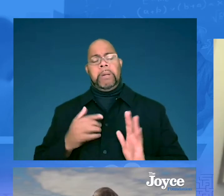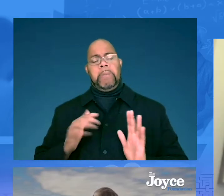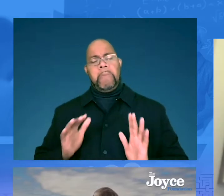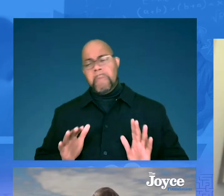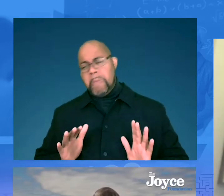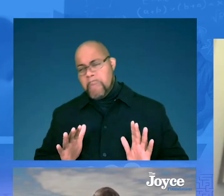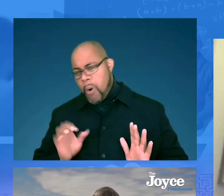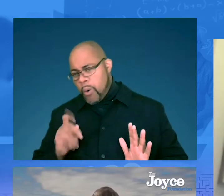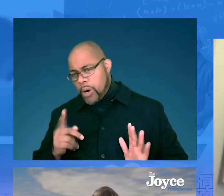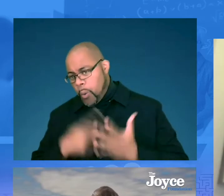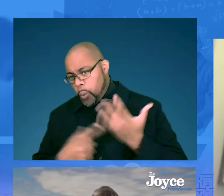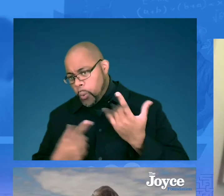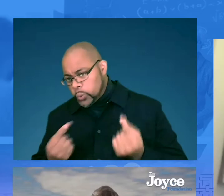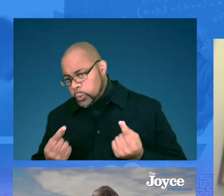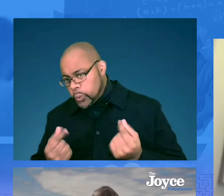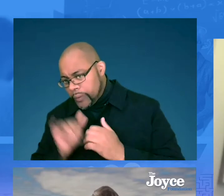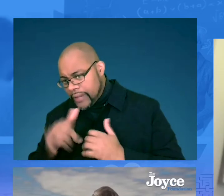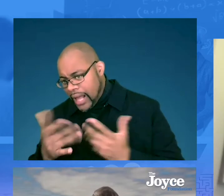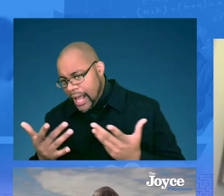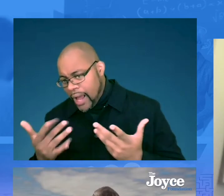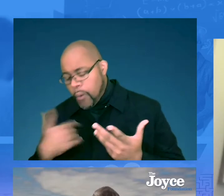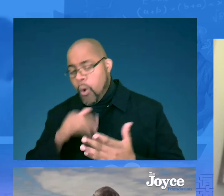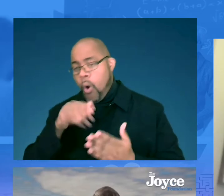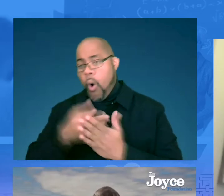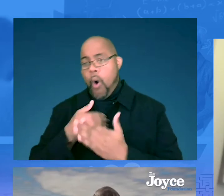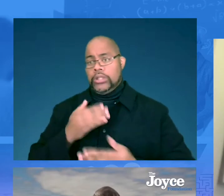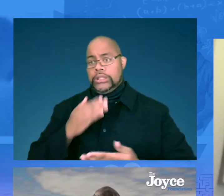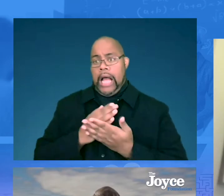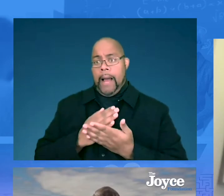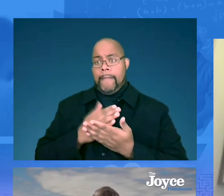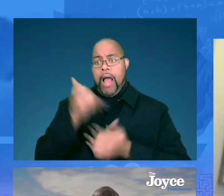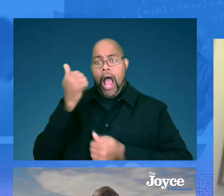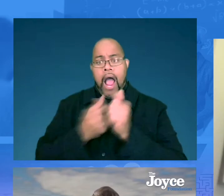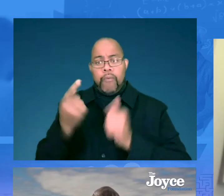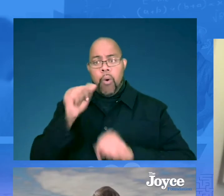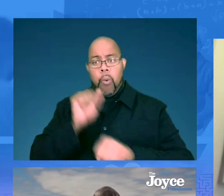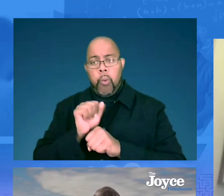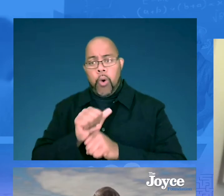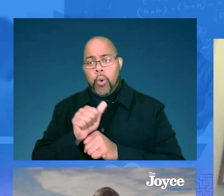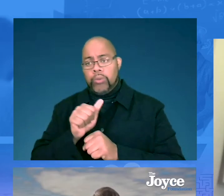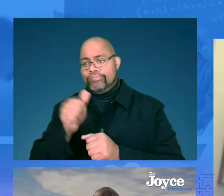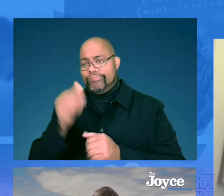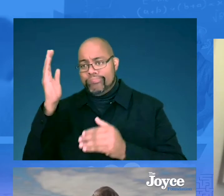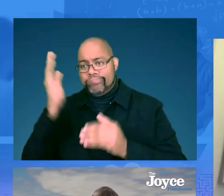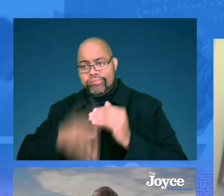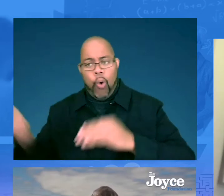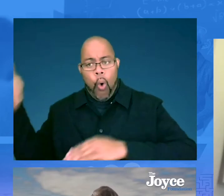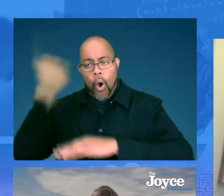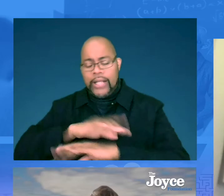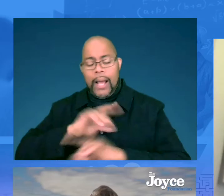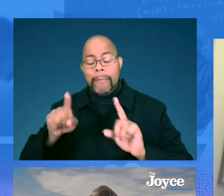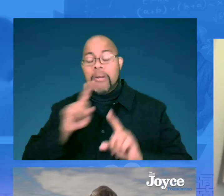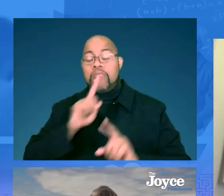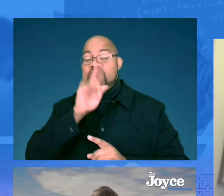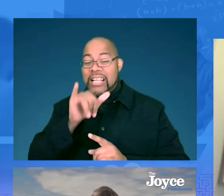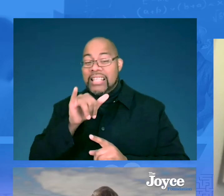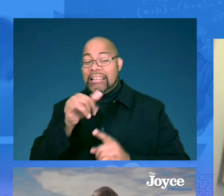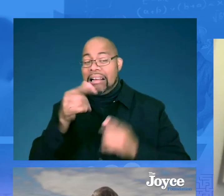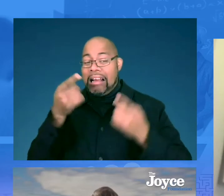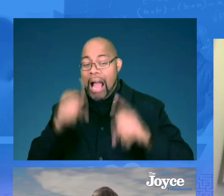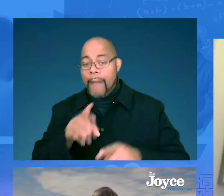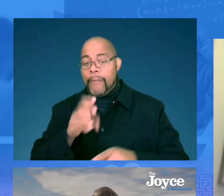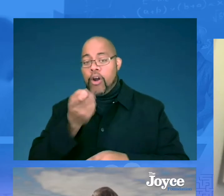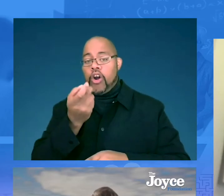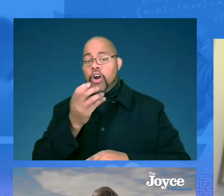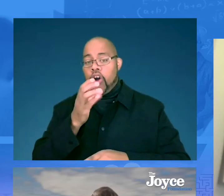at first, we were kind of like, okay, what do we do here? I mean, we all stopped because everybody was working 24-7. But it